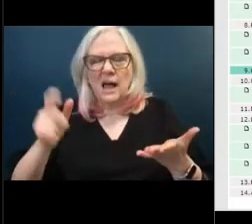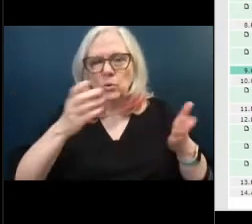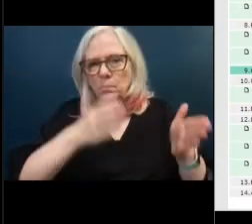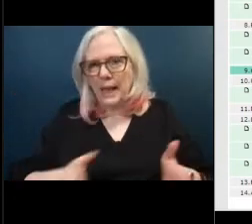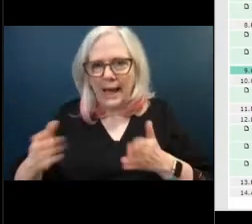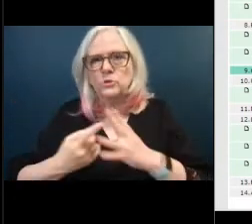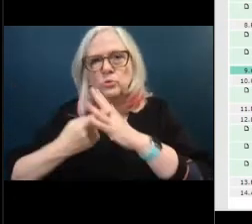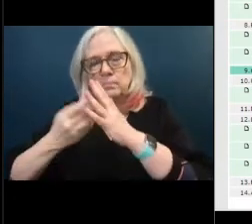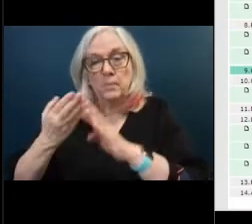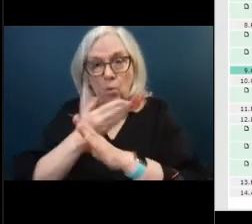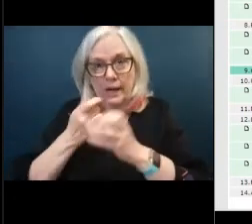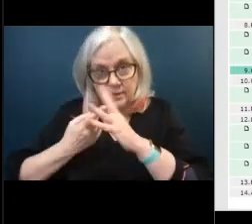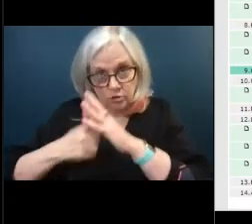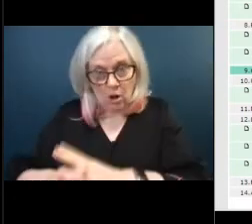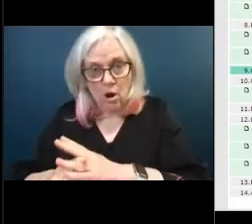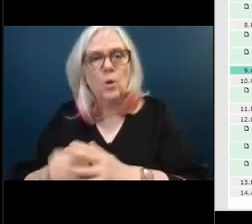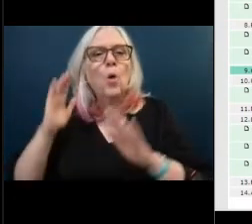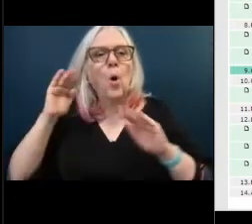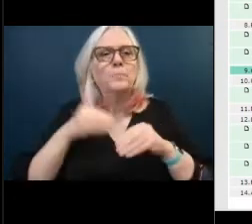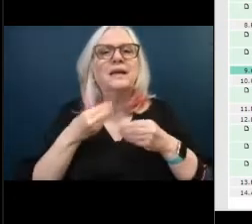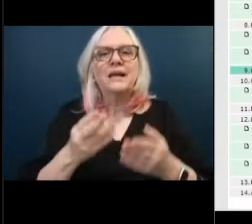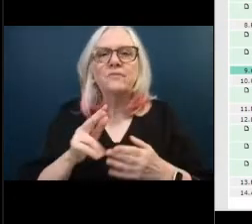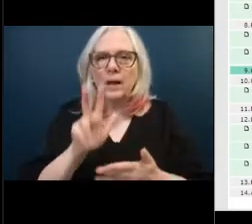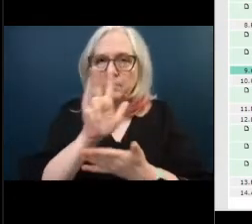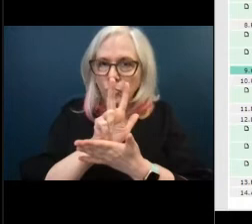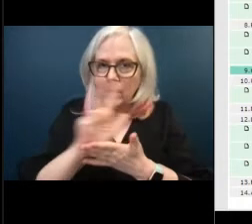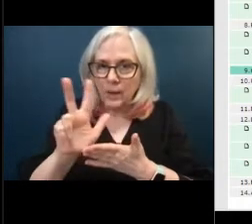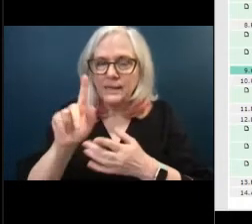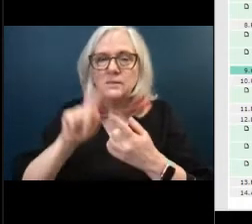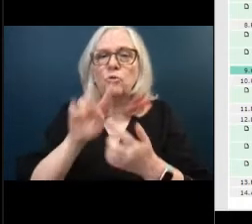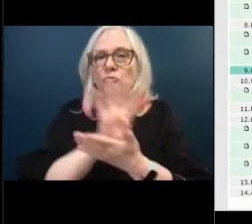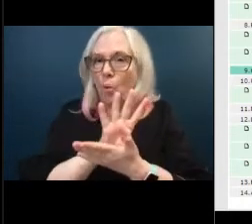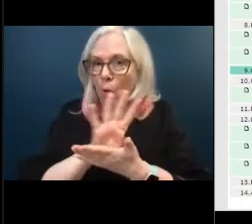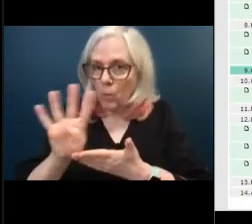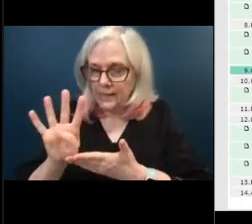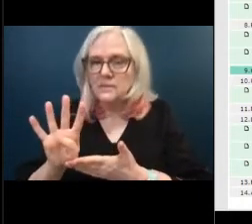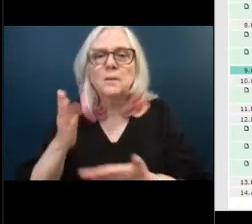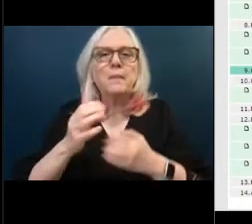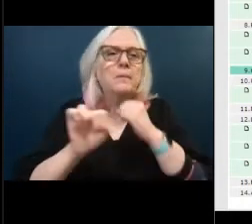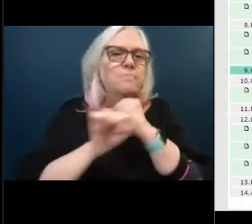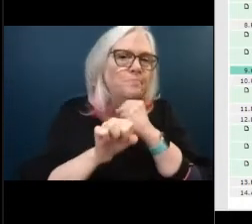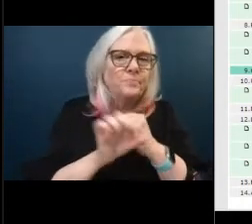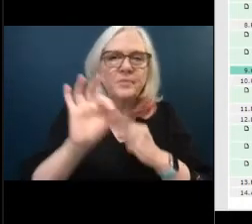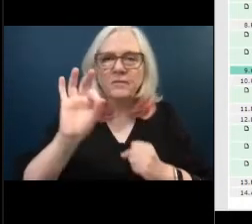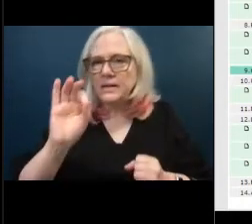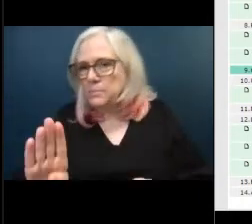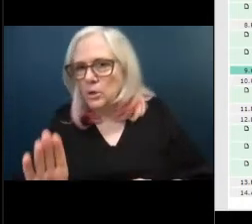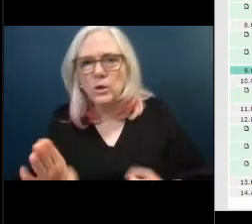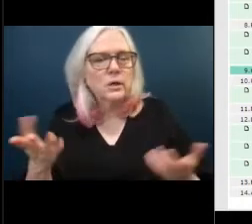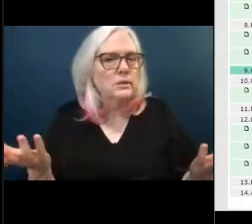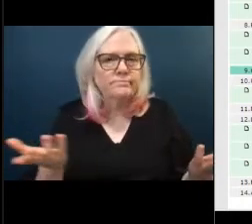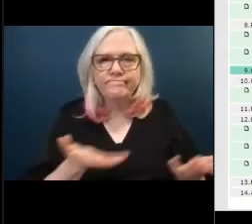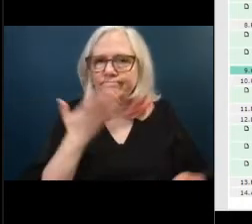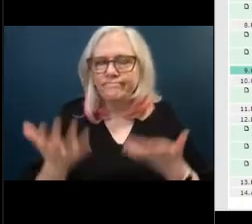is you know hopefully give at least three to four weeks anticipation market it correctly facebook linkedin twitter whatever let public know if need be